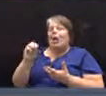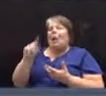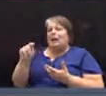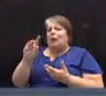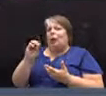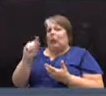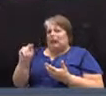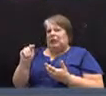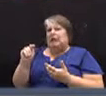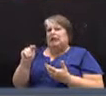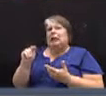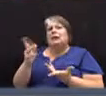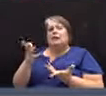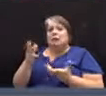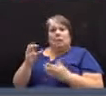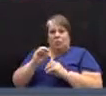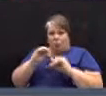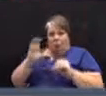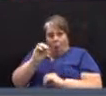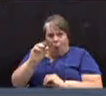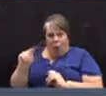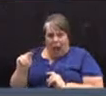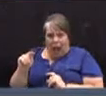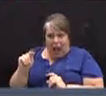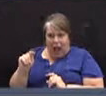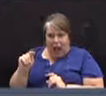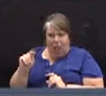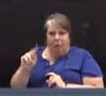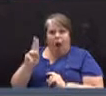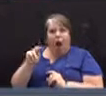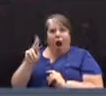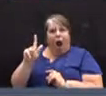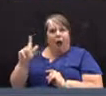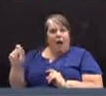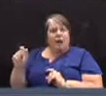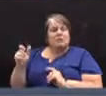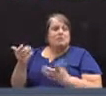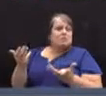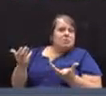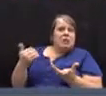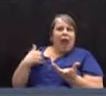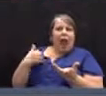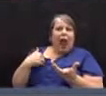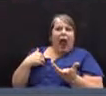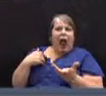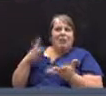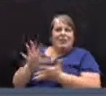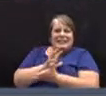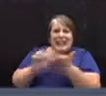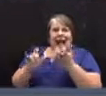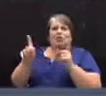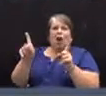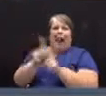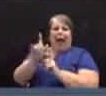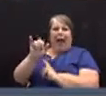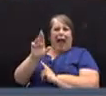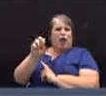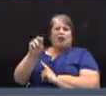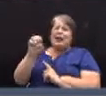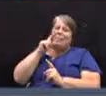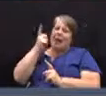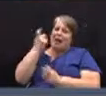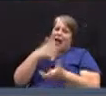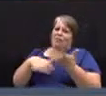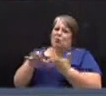to say there will be no overtime unless barring a severe disaster like Irene? I'm a little